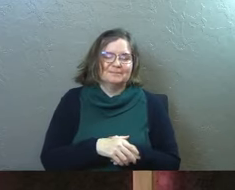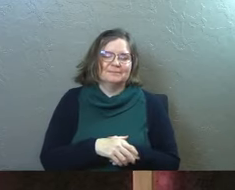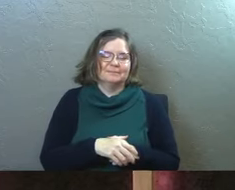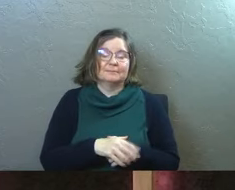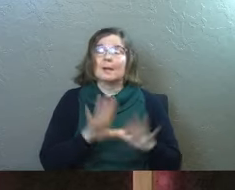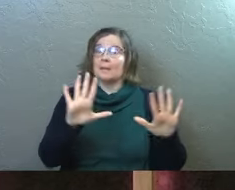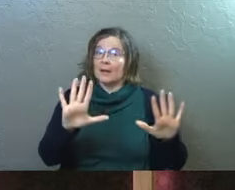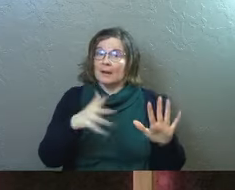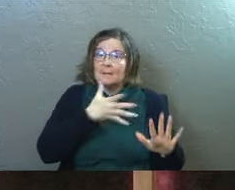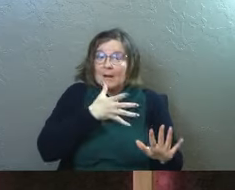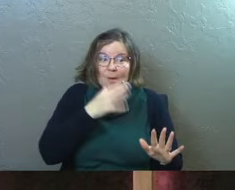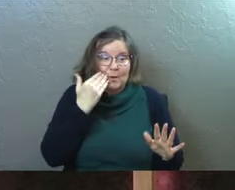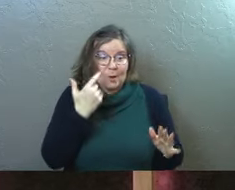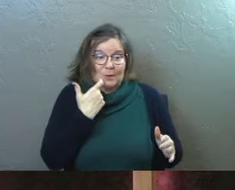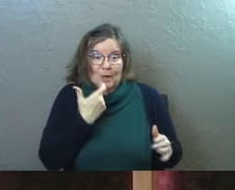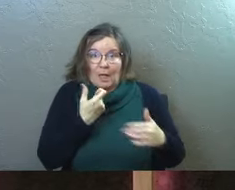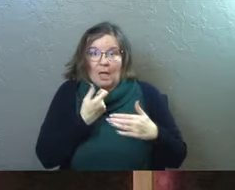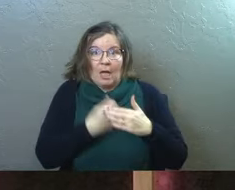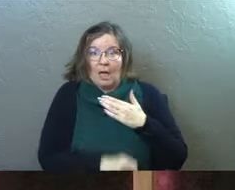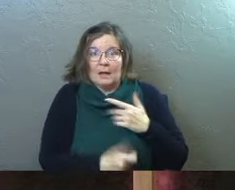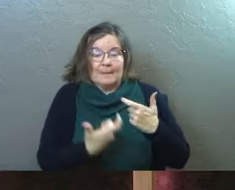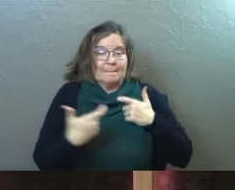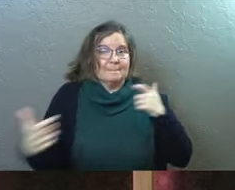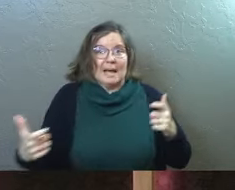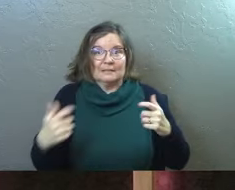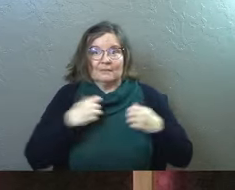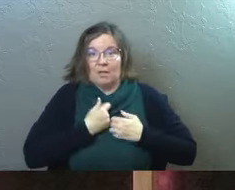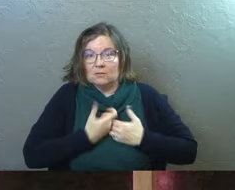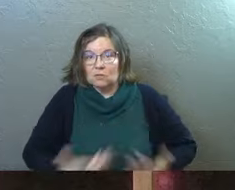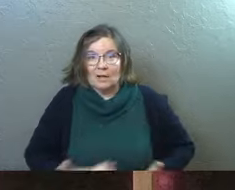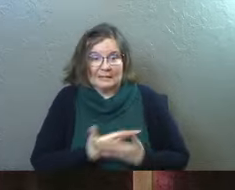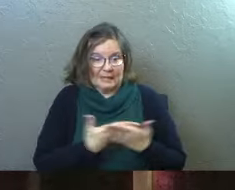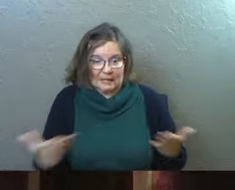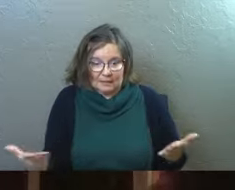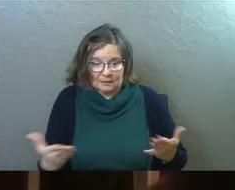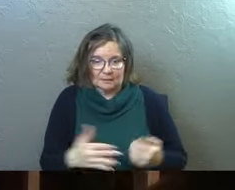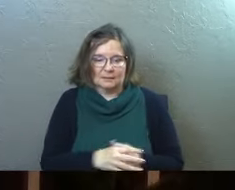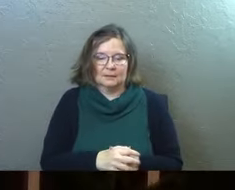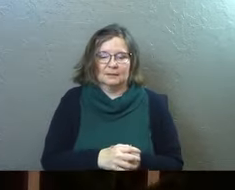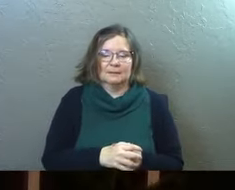but, but hey, mom, we know you just went through this massively exhausting thing.